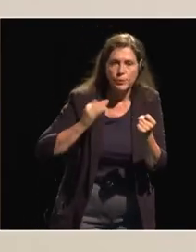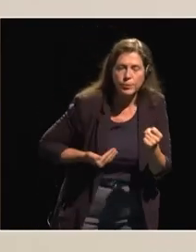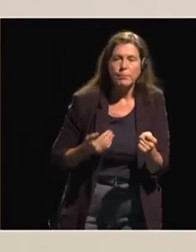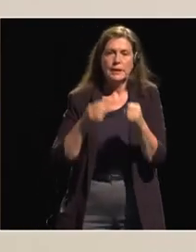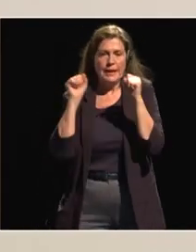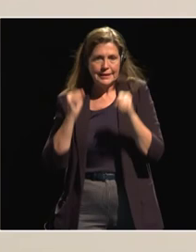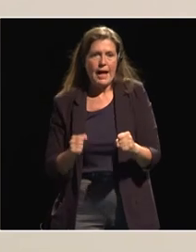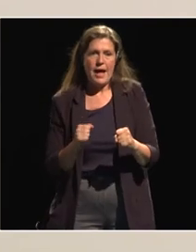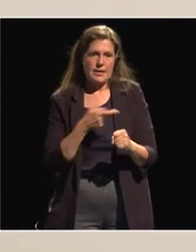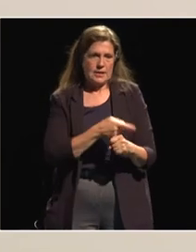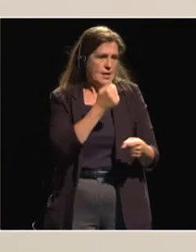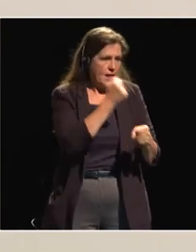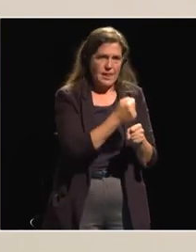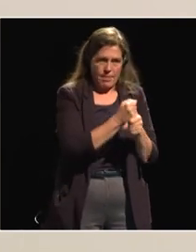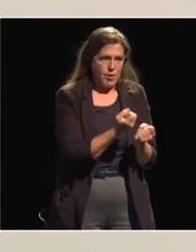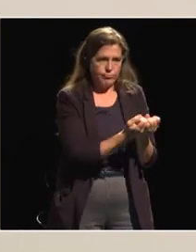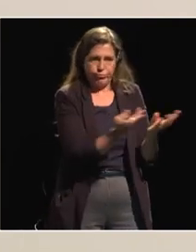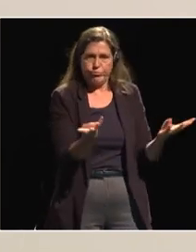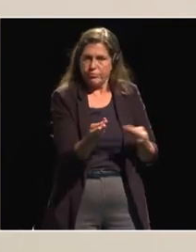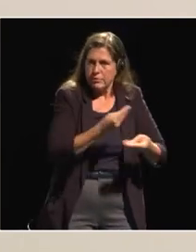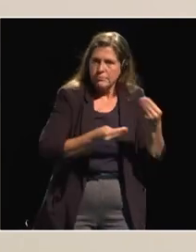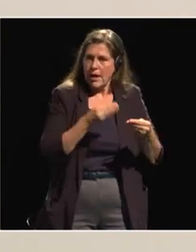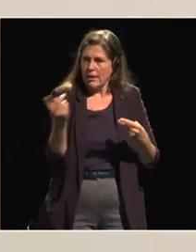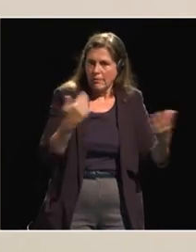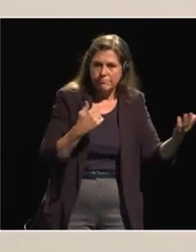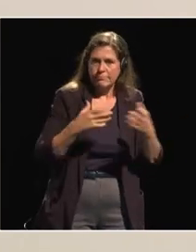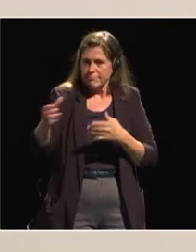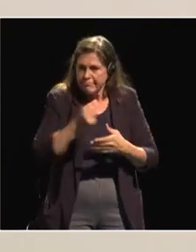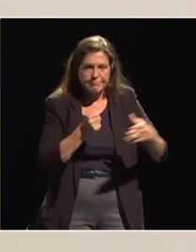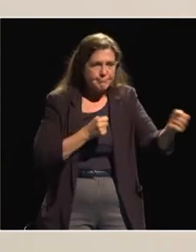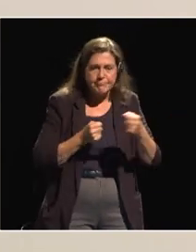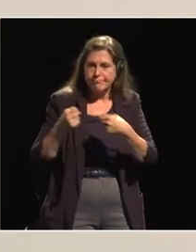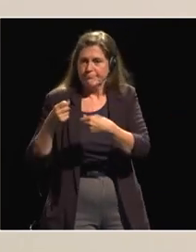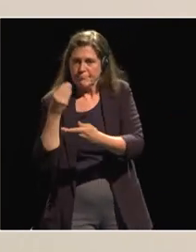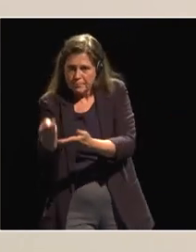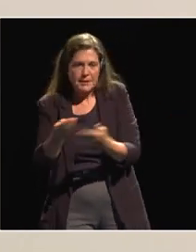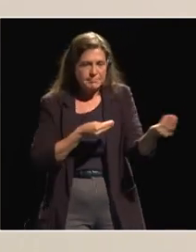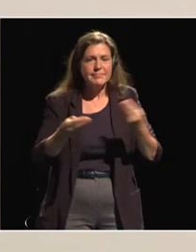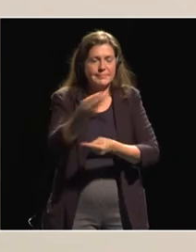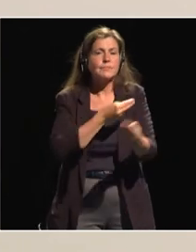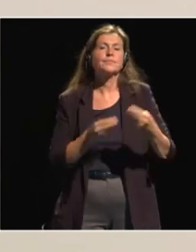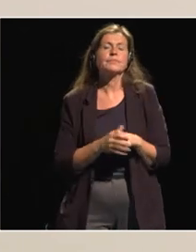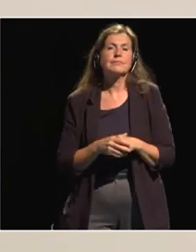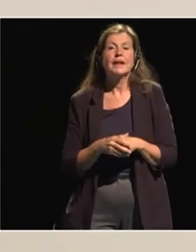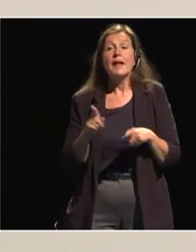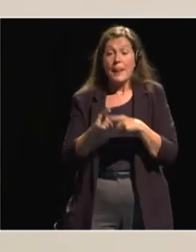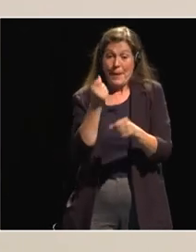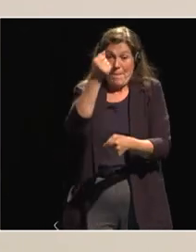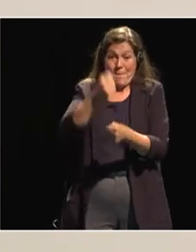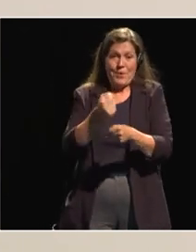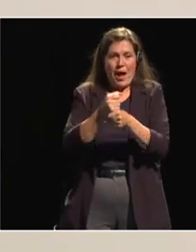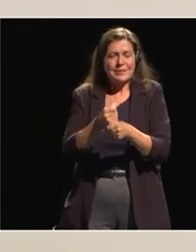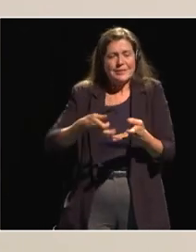market raise the income and practice footed on the ground uh this is uh water